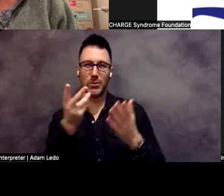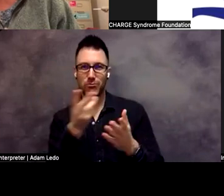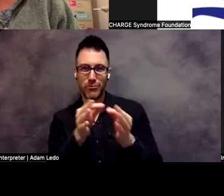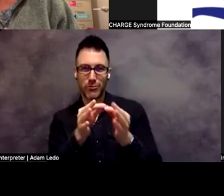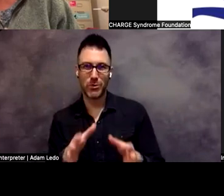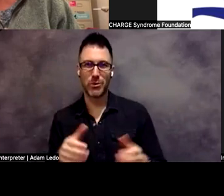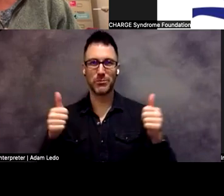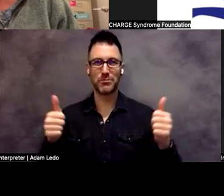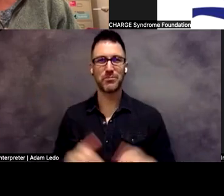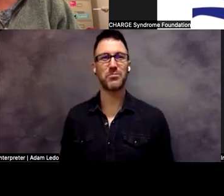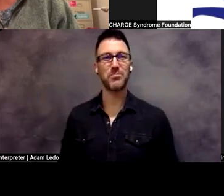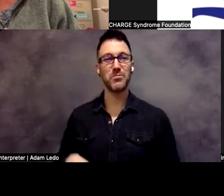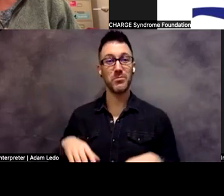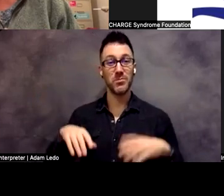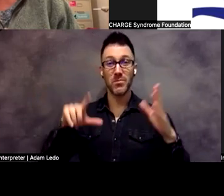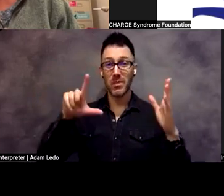All right, Lourdes, you can stop the recording now.